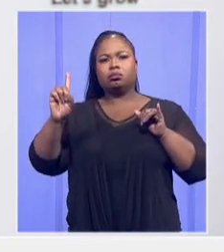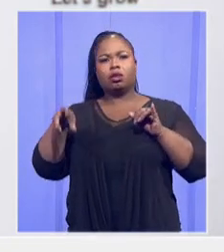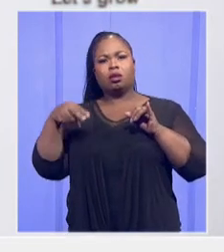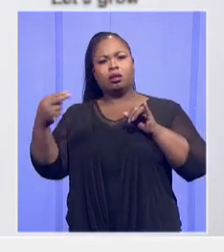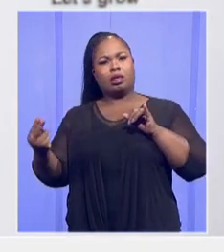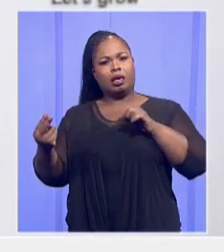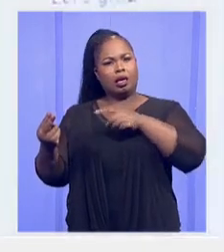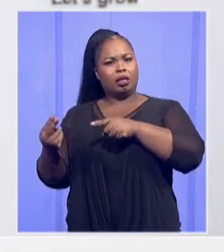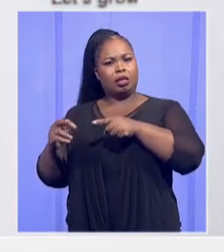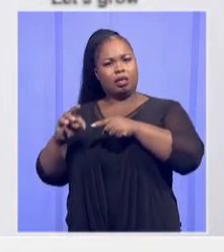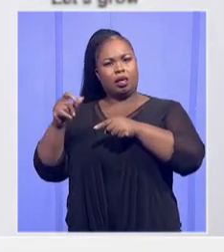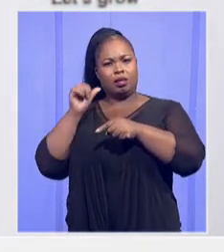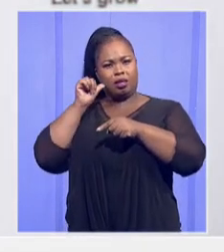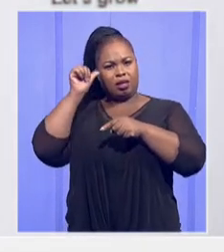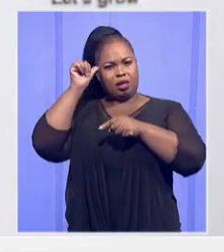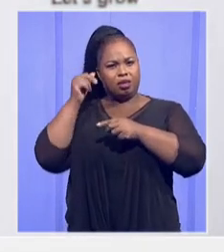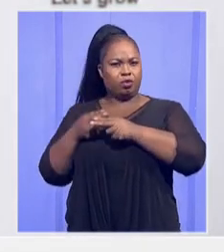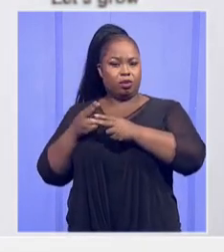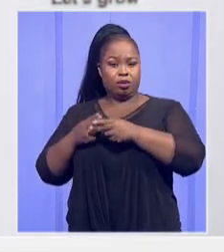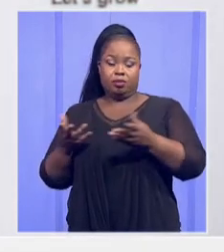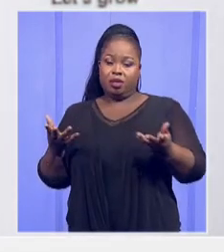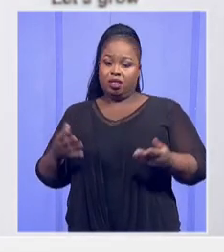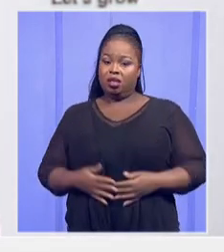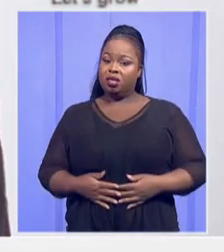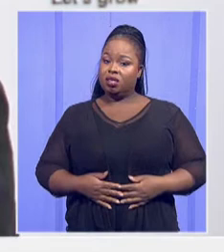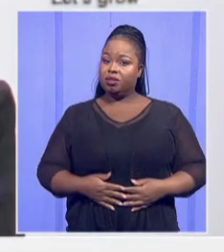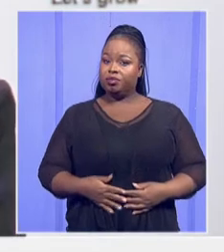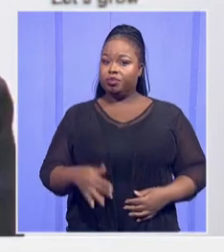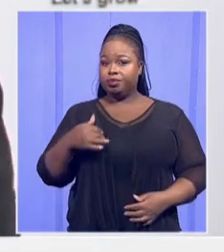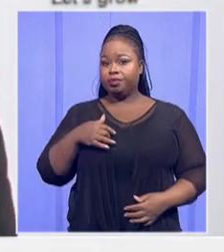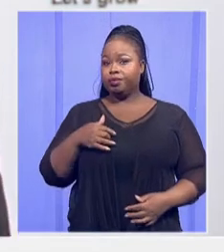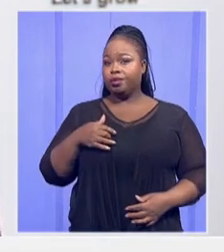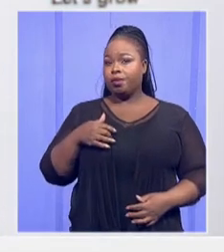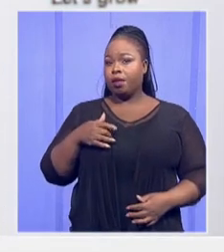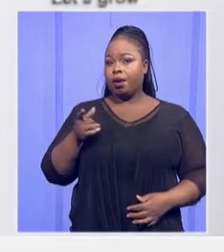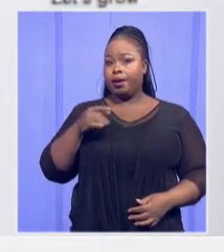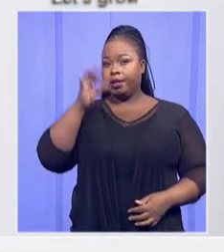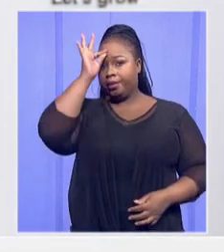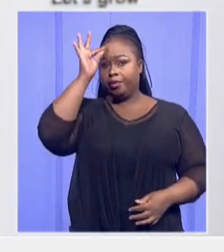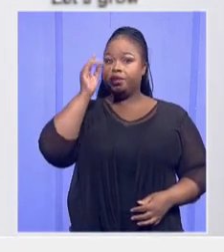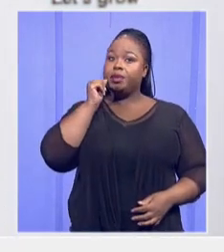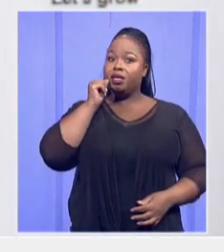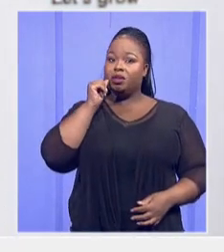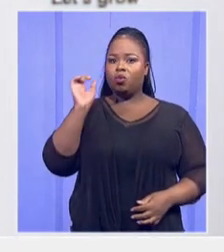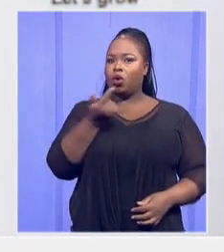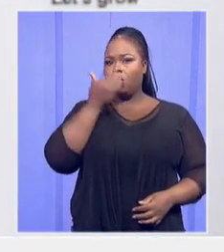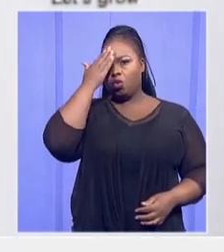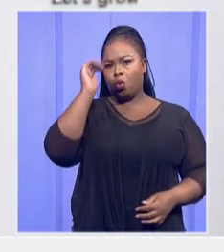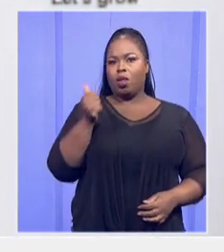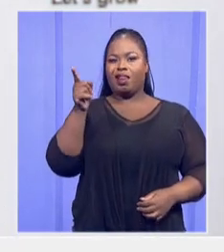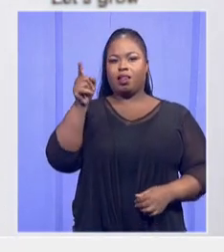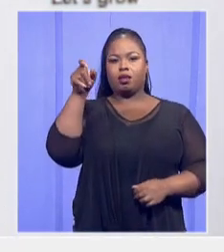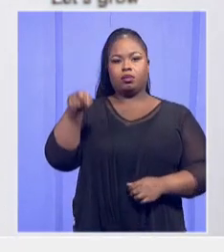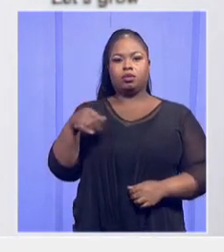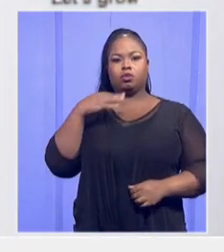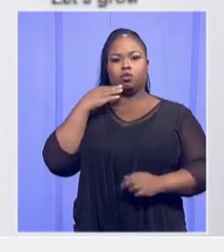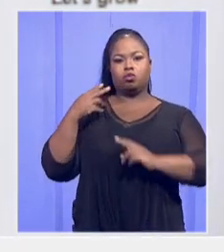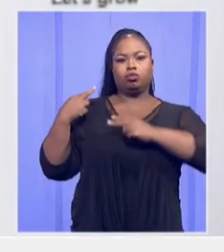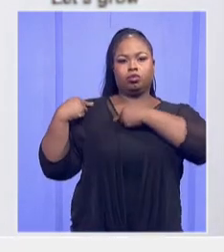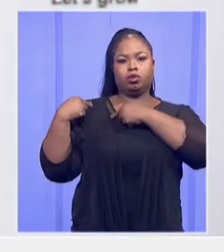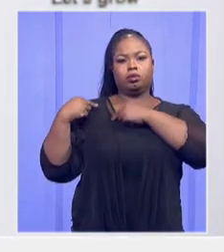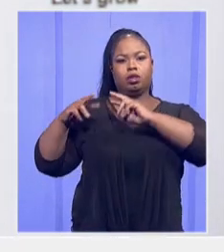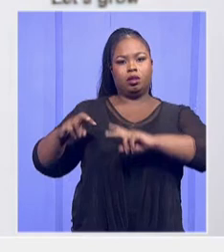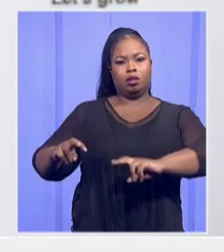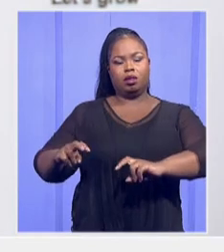And there's an officer, I know his name has been allocated to the case. So let's all wait for the investigation, but